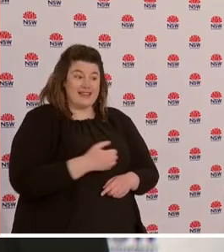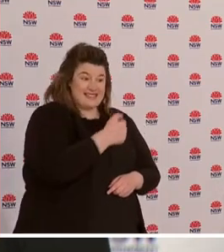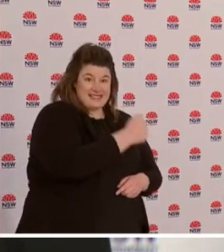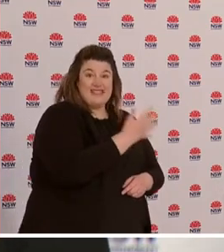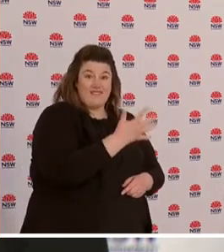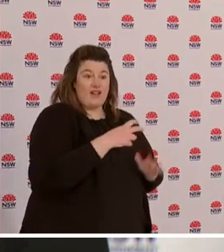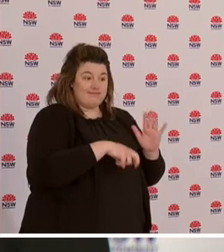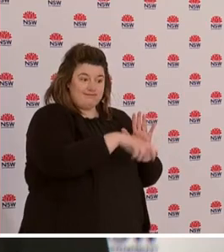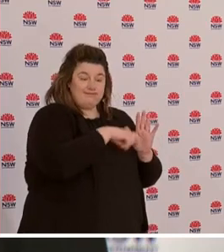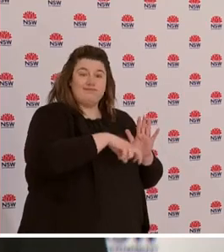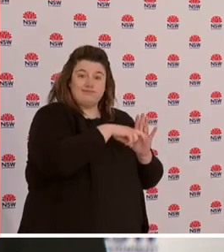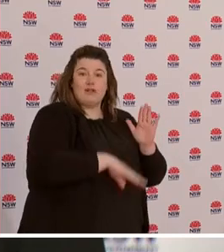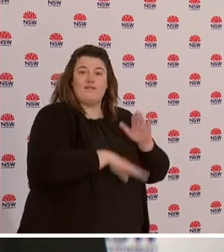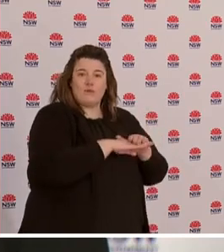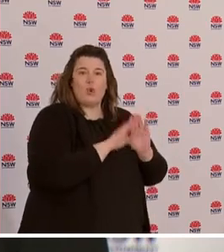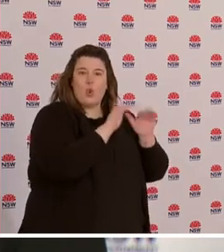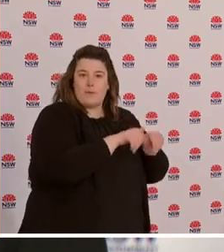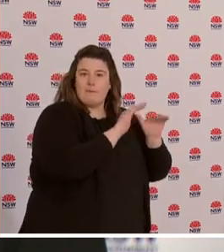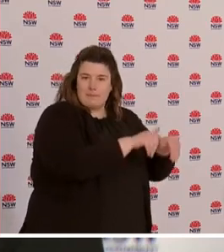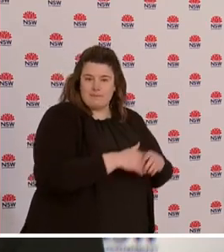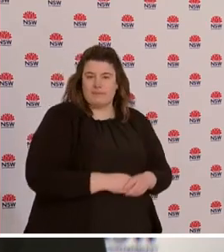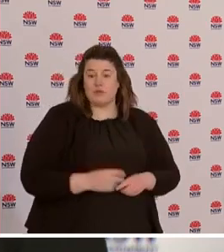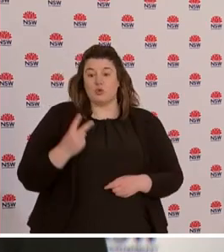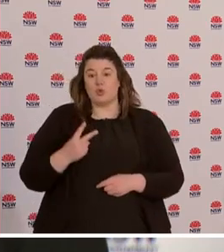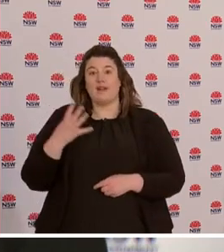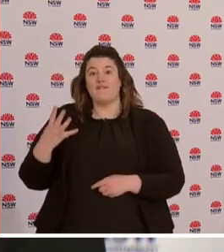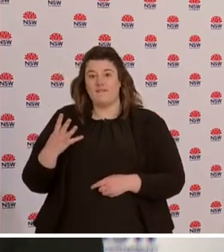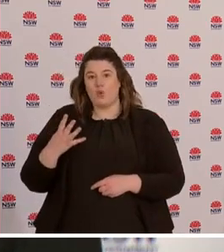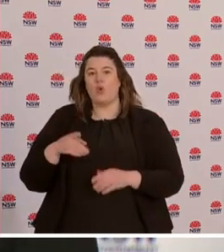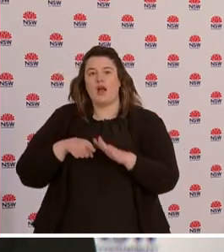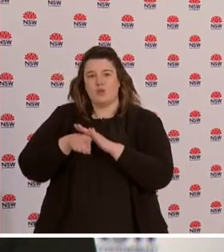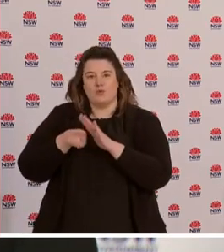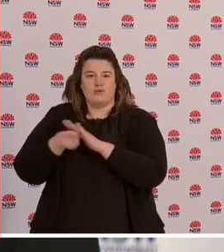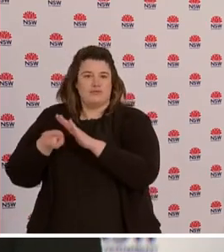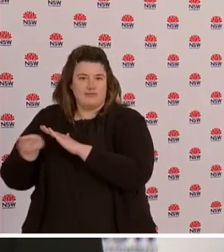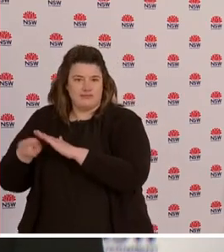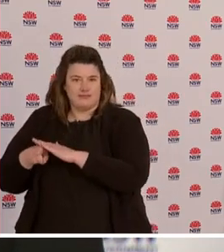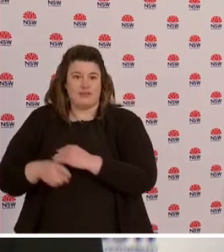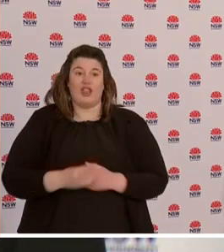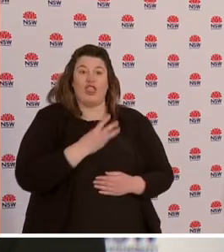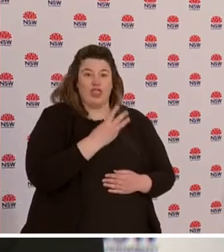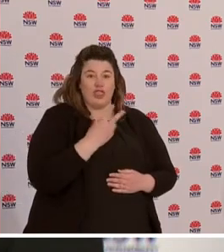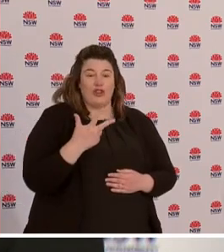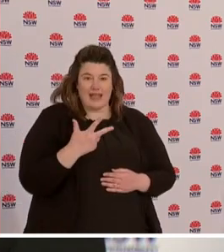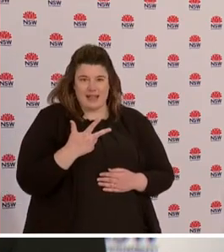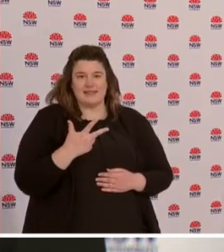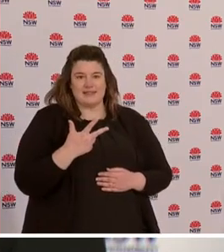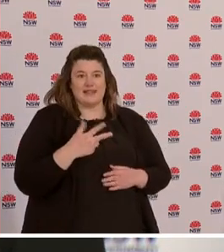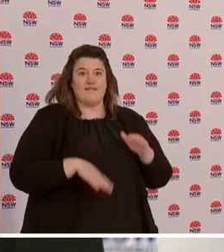their infectious period and 24 for part of their infectious period. 38 were infectious while in the community.